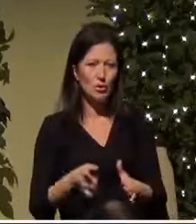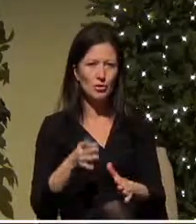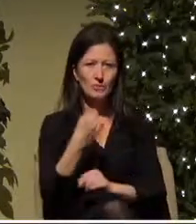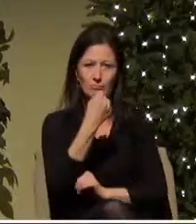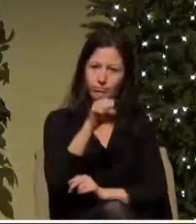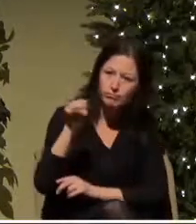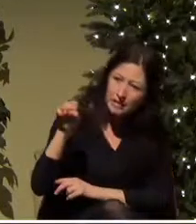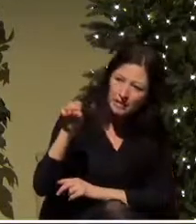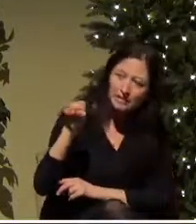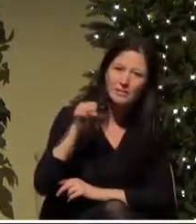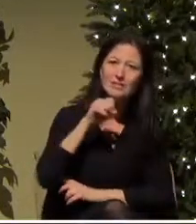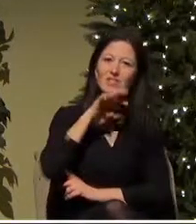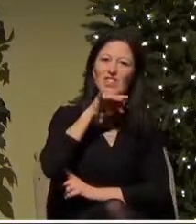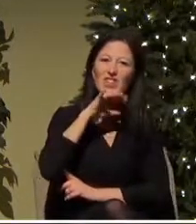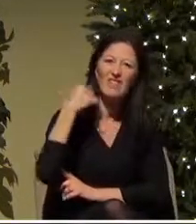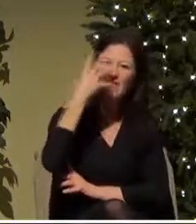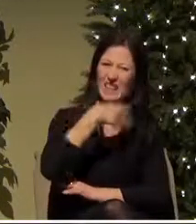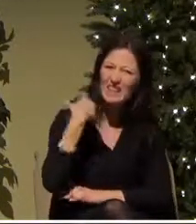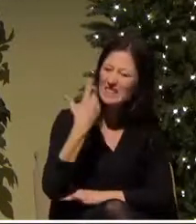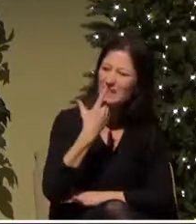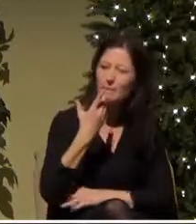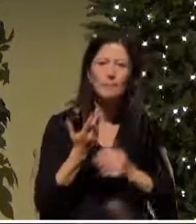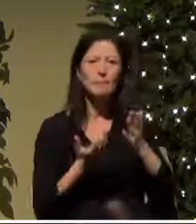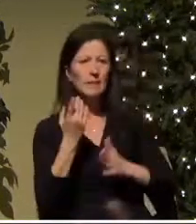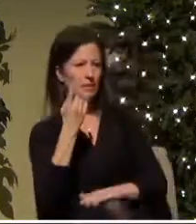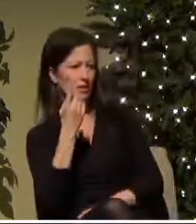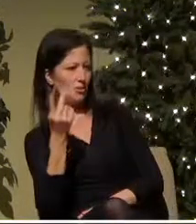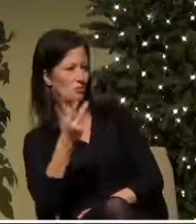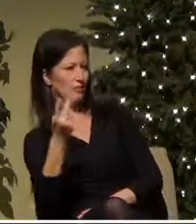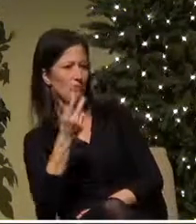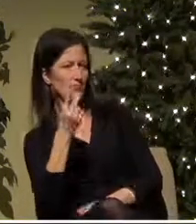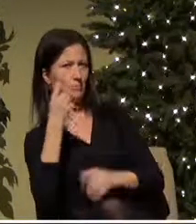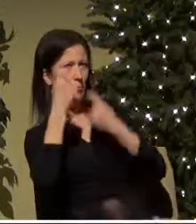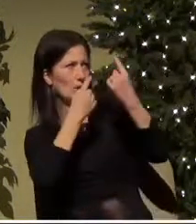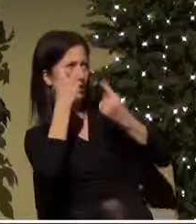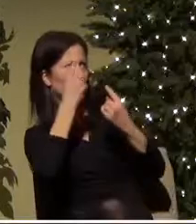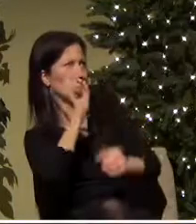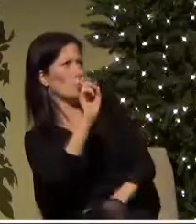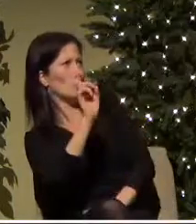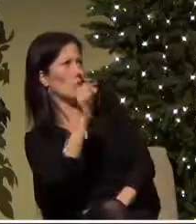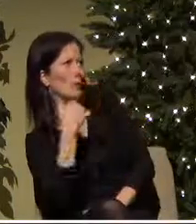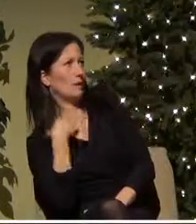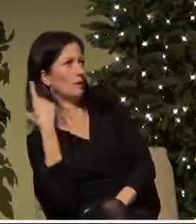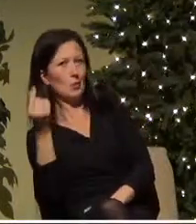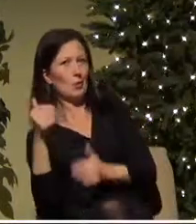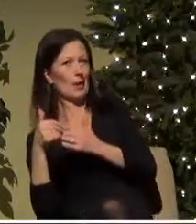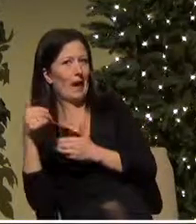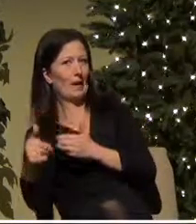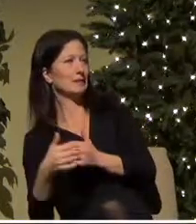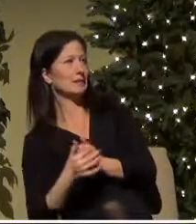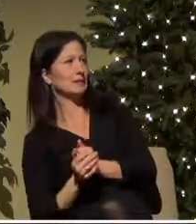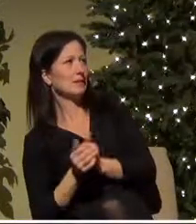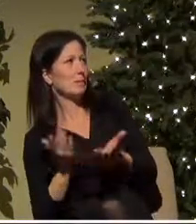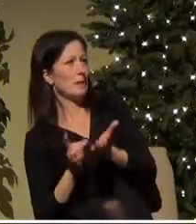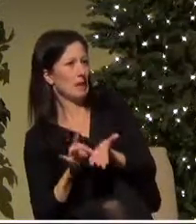Mary and Joseph were wondering to themselves where they would go next since they'd probably get kicked out of this place too